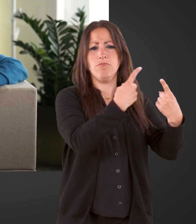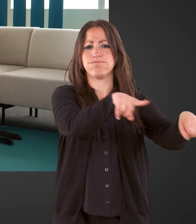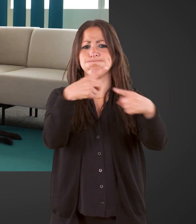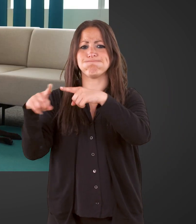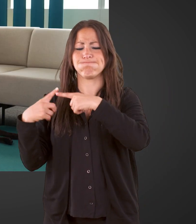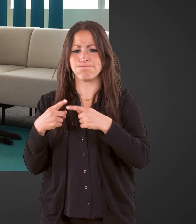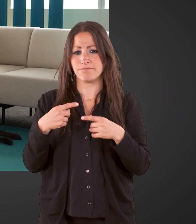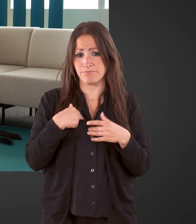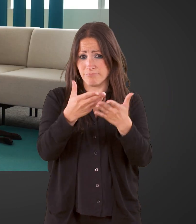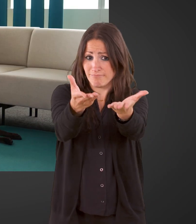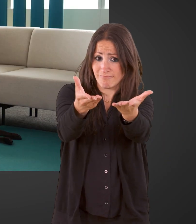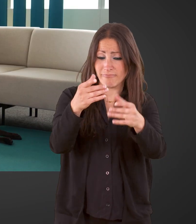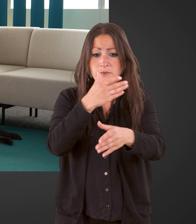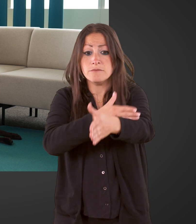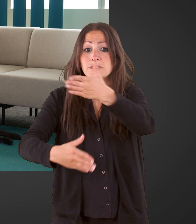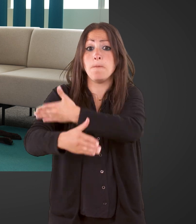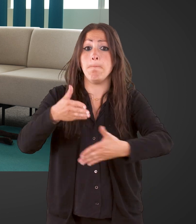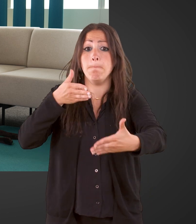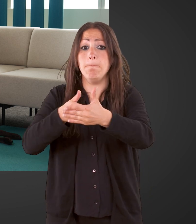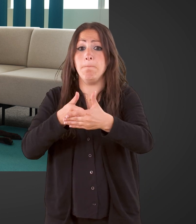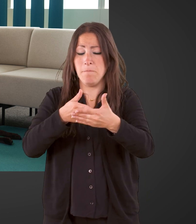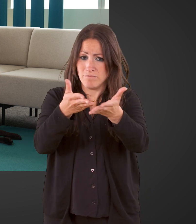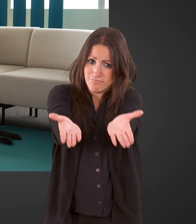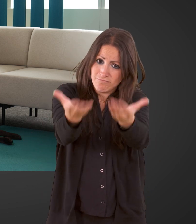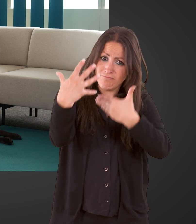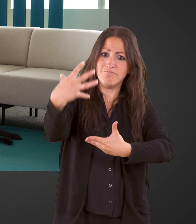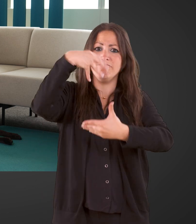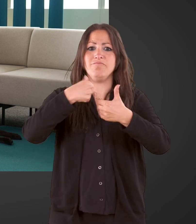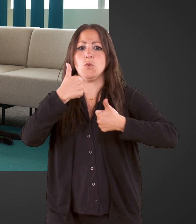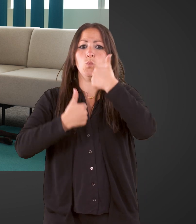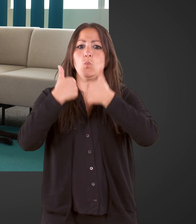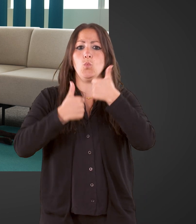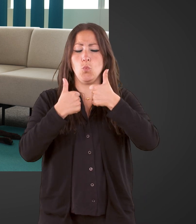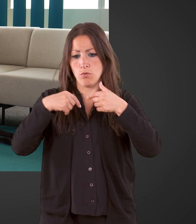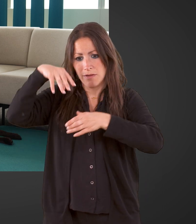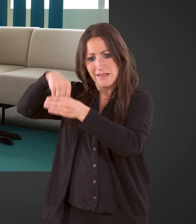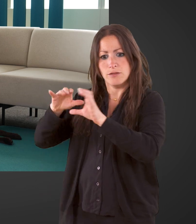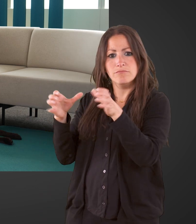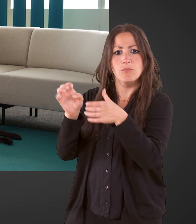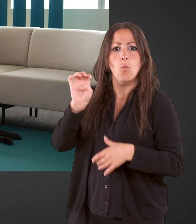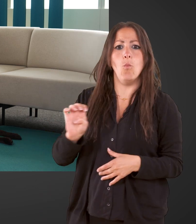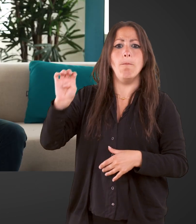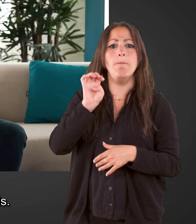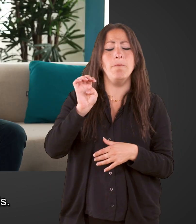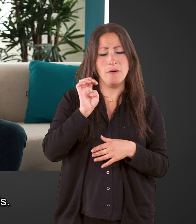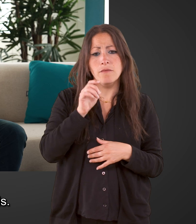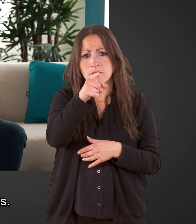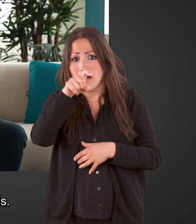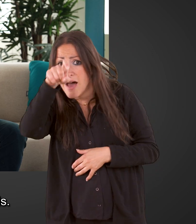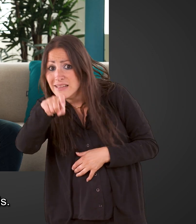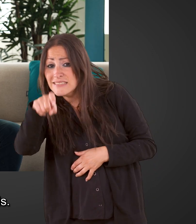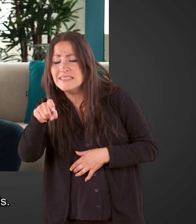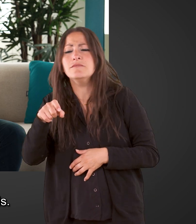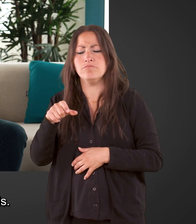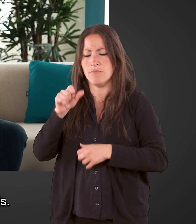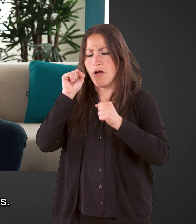ici. A vous personnes en situation de handicap, je ne peux que vous inviter à vous inscrire pour passer des concours ici à la Commission européenne. Toutes les adaptations